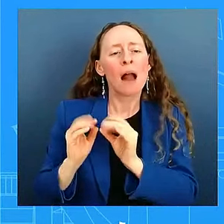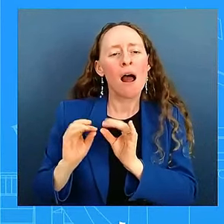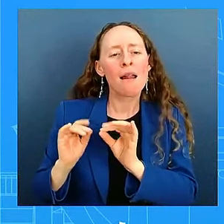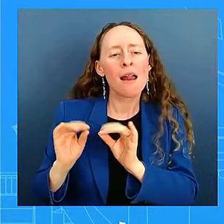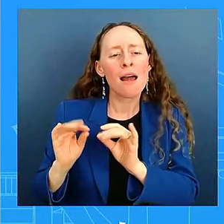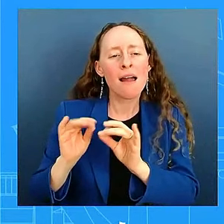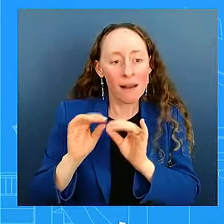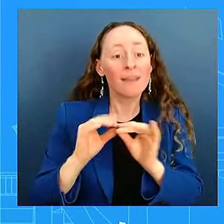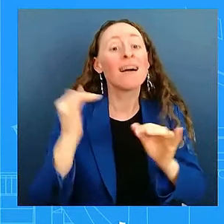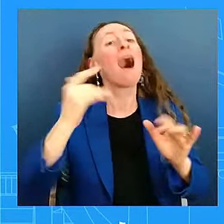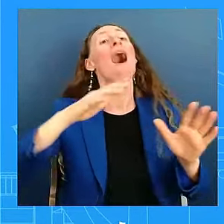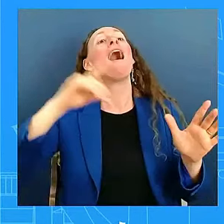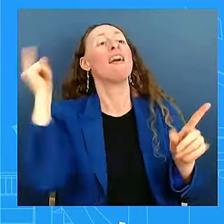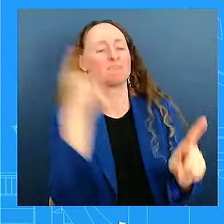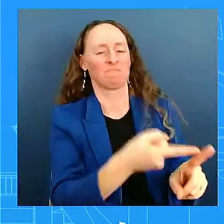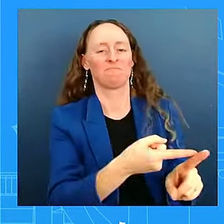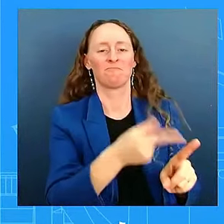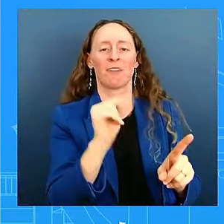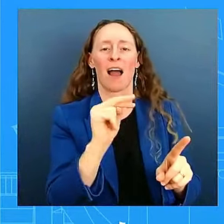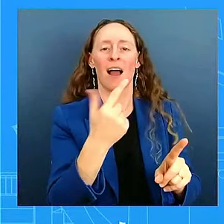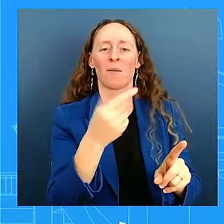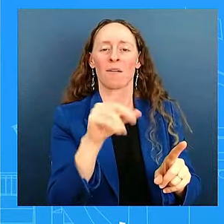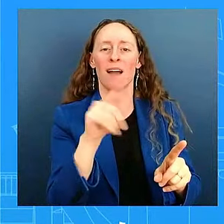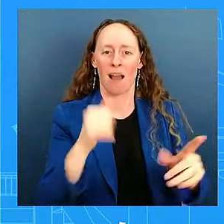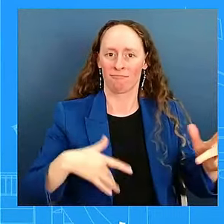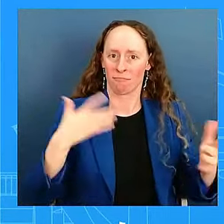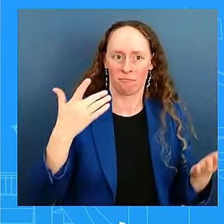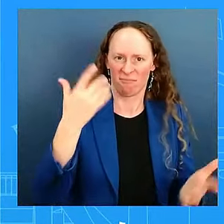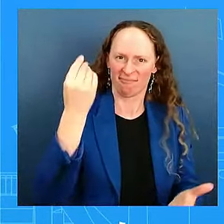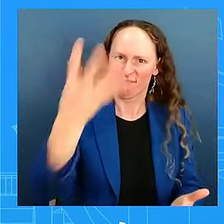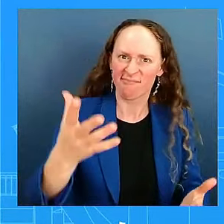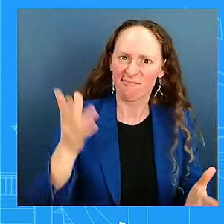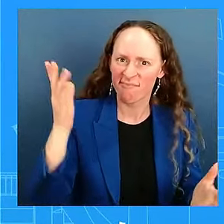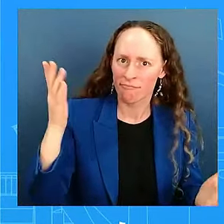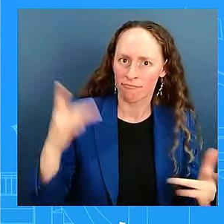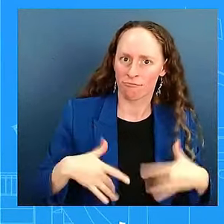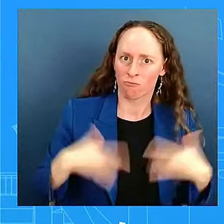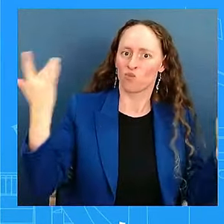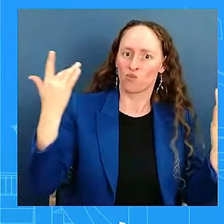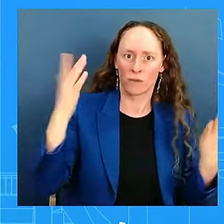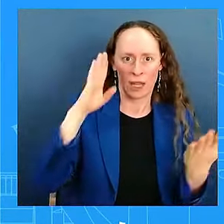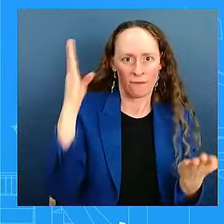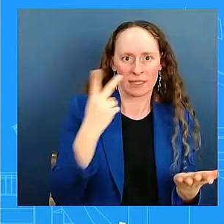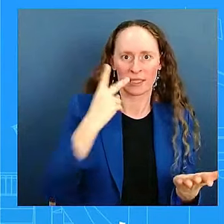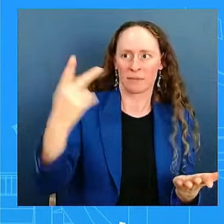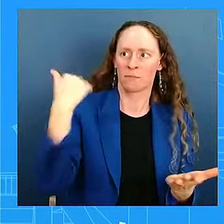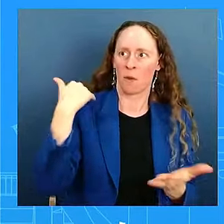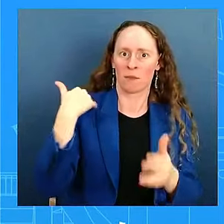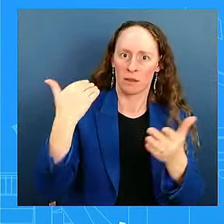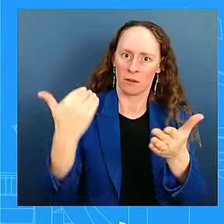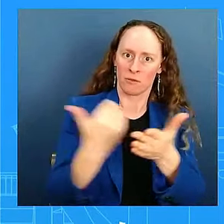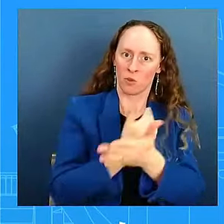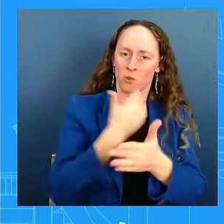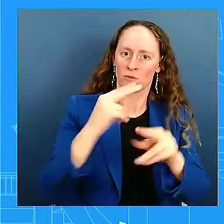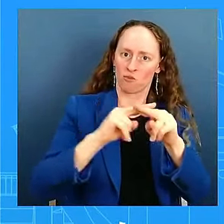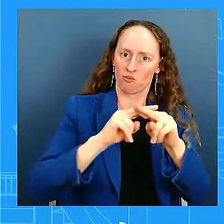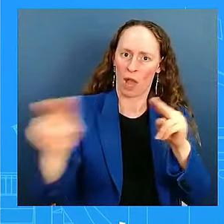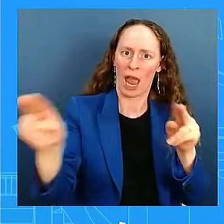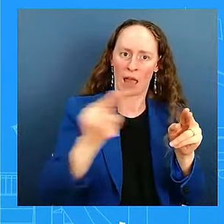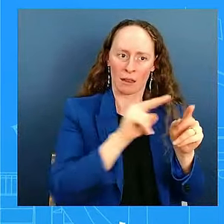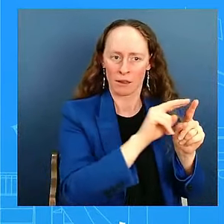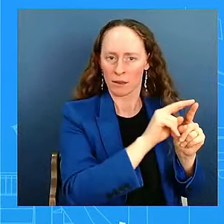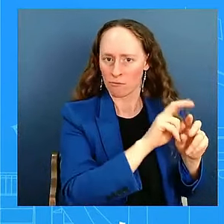effort in this open access rail network. And so that's going to be a big deal for everyone, every country